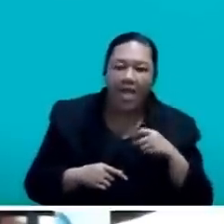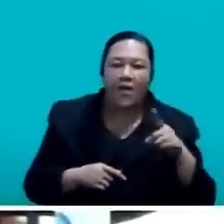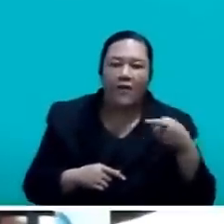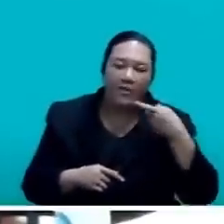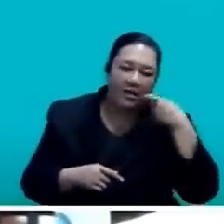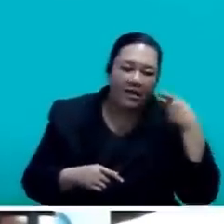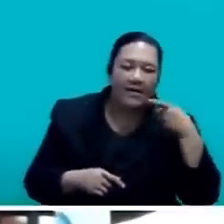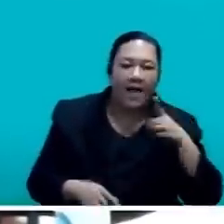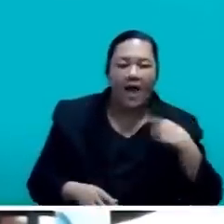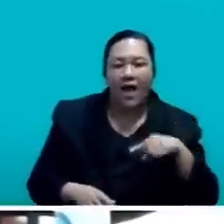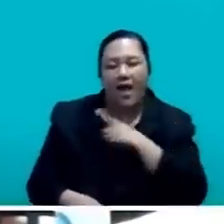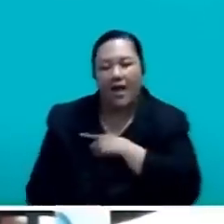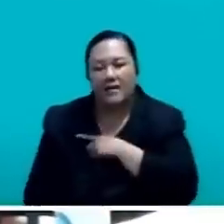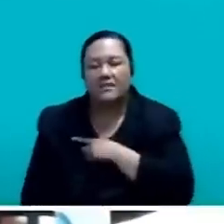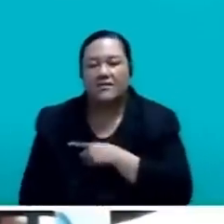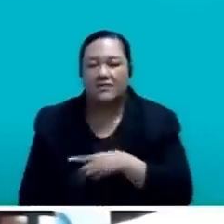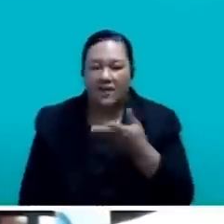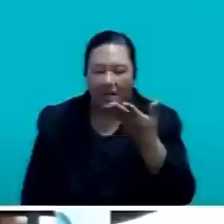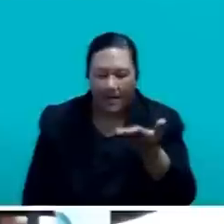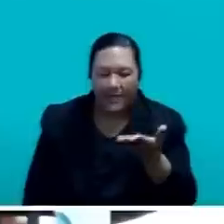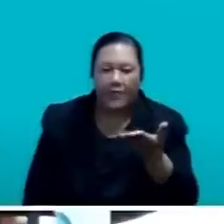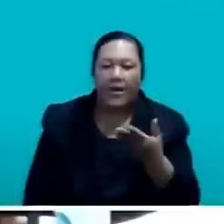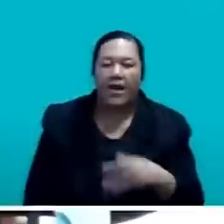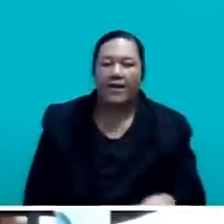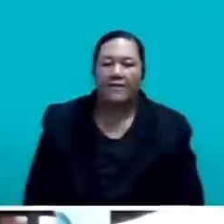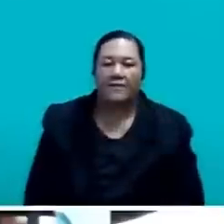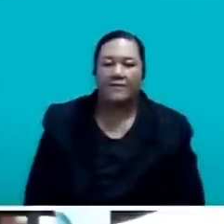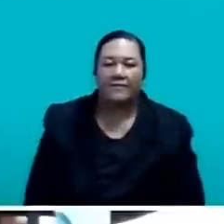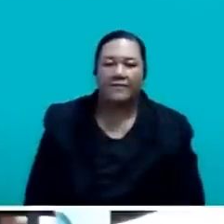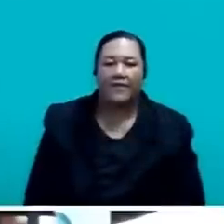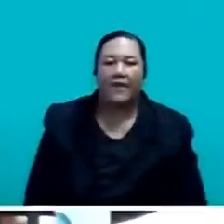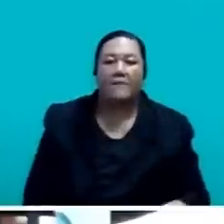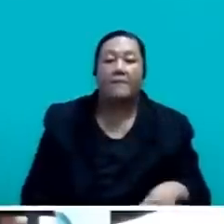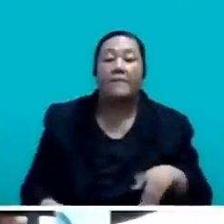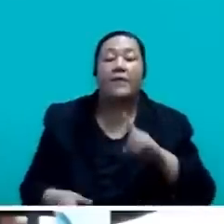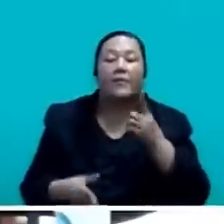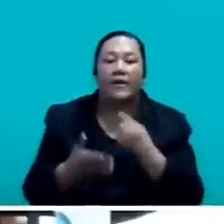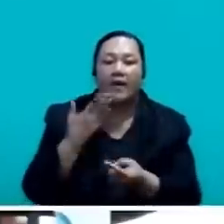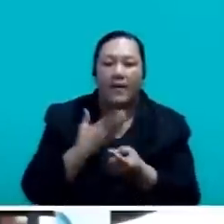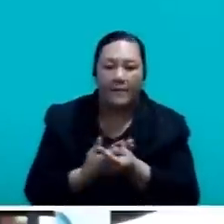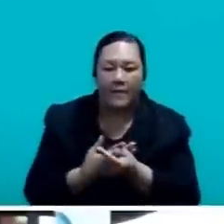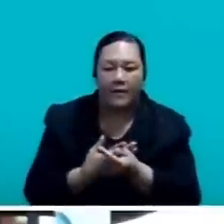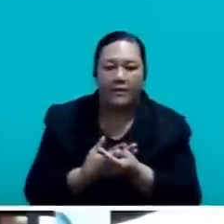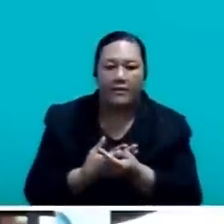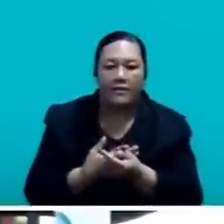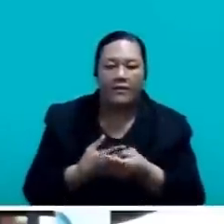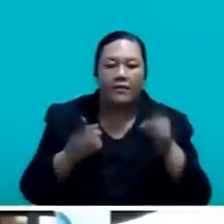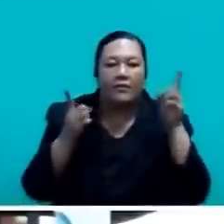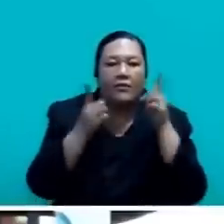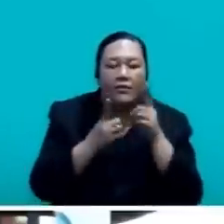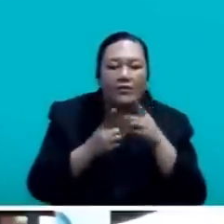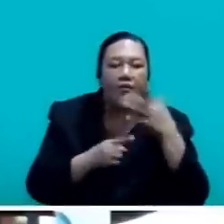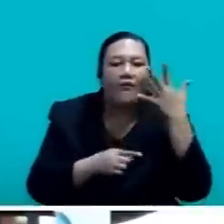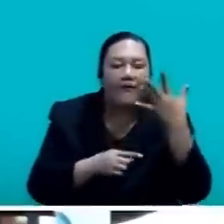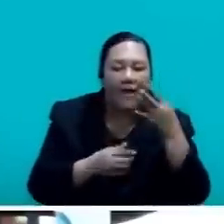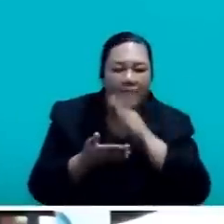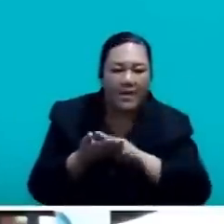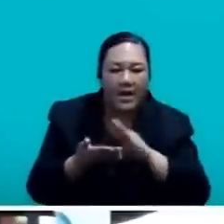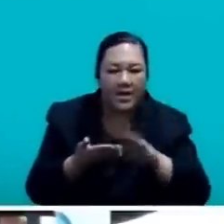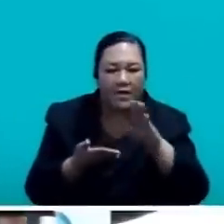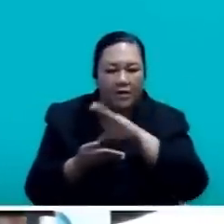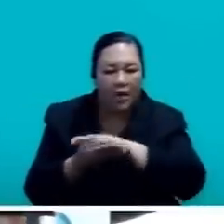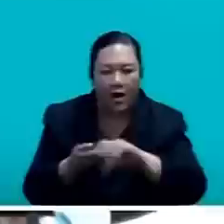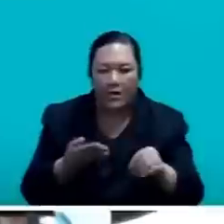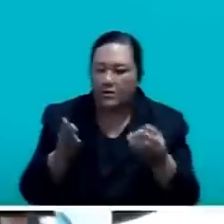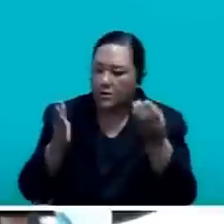shot-changed the people of Fiji by close to $5 billion in their budget from 2015